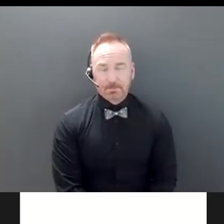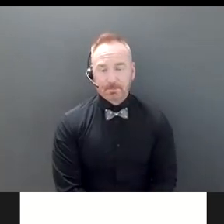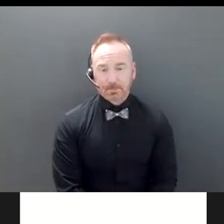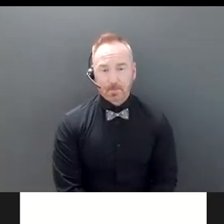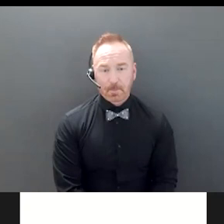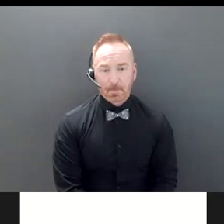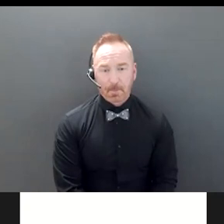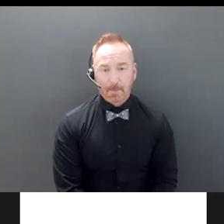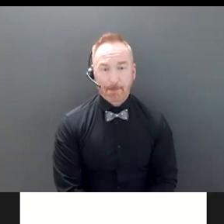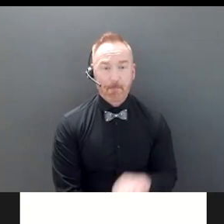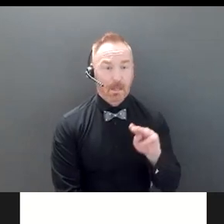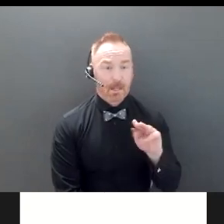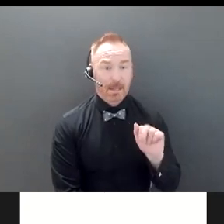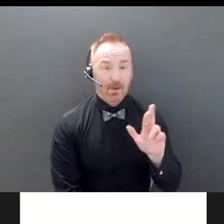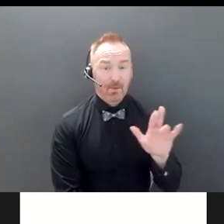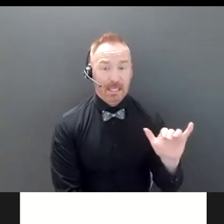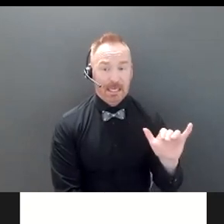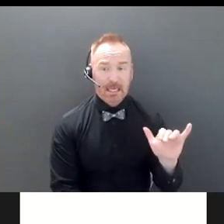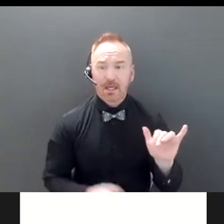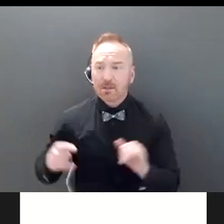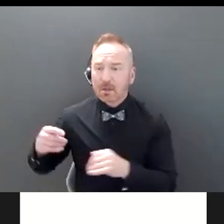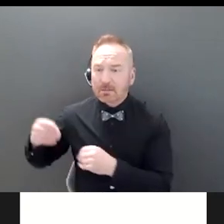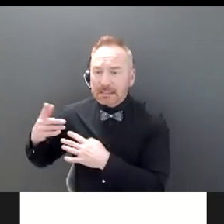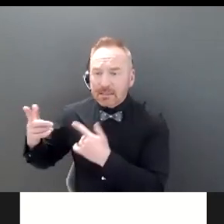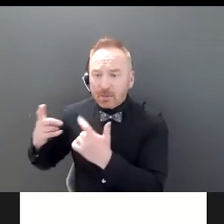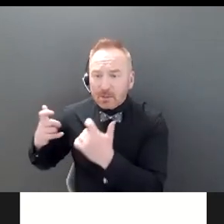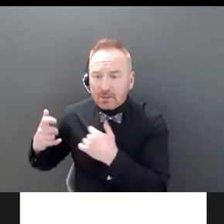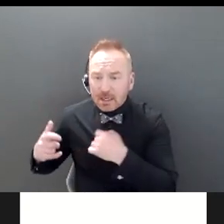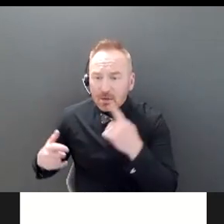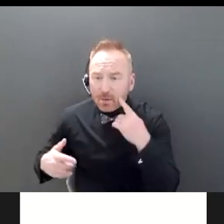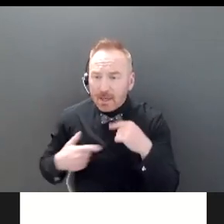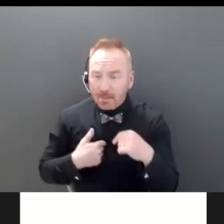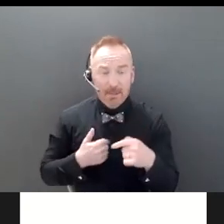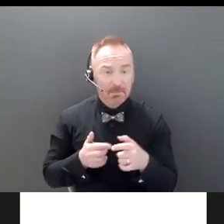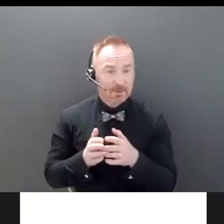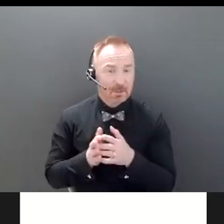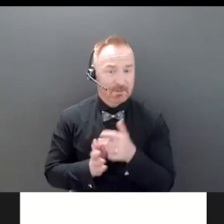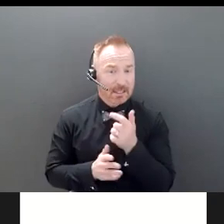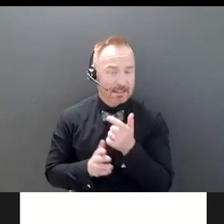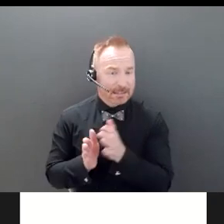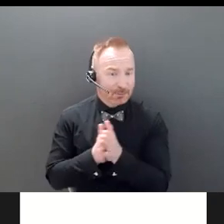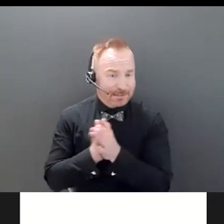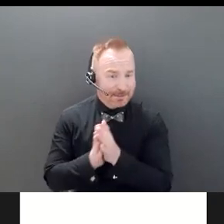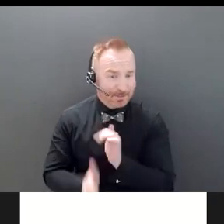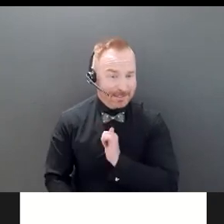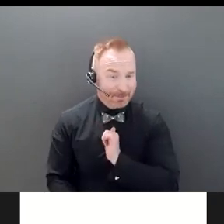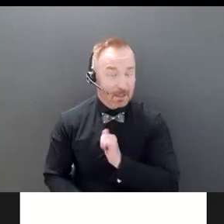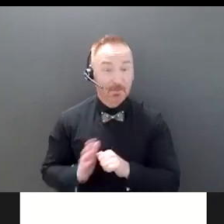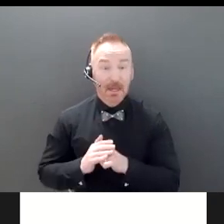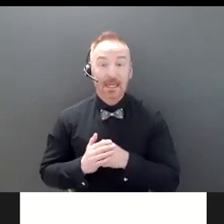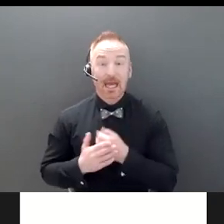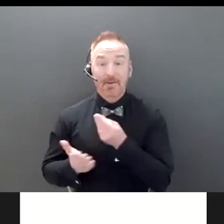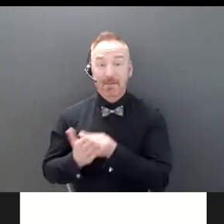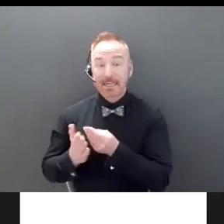Mary? Yeah, a few questions have come out and this is, this is of interest to myself as well. Can a financial advisor also